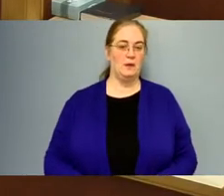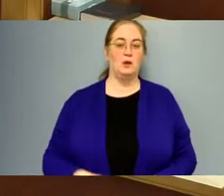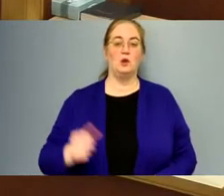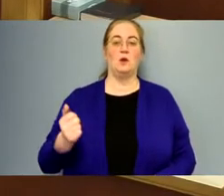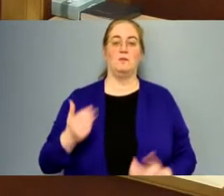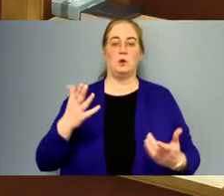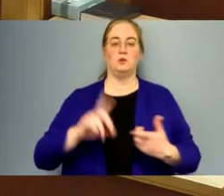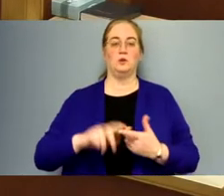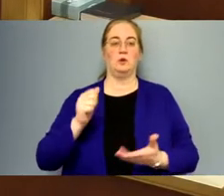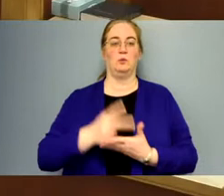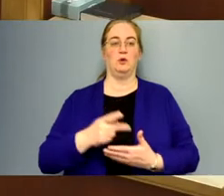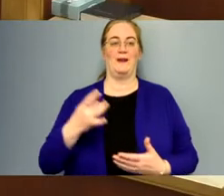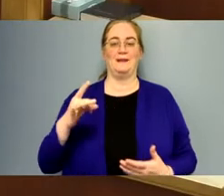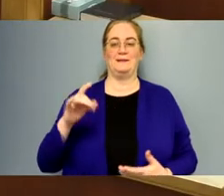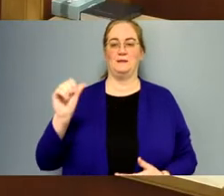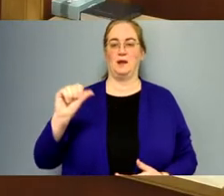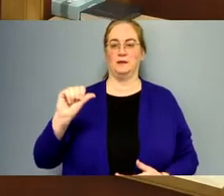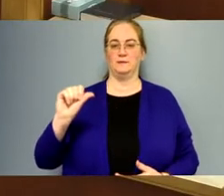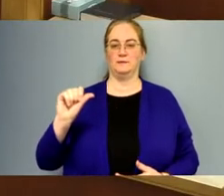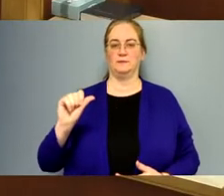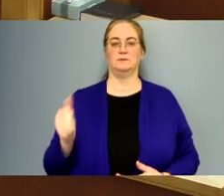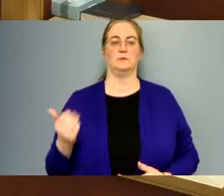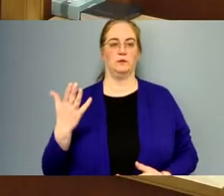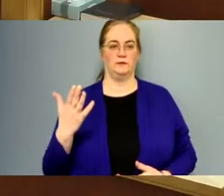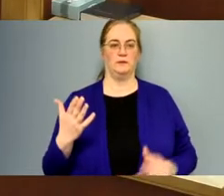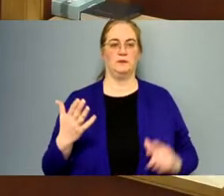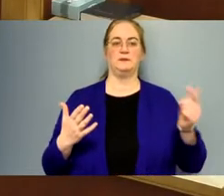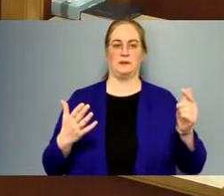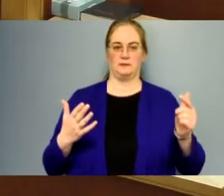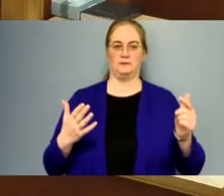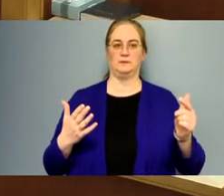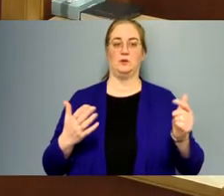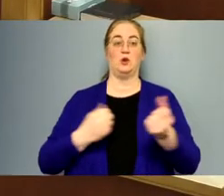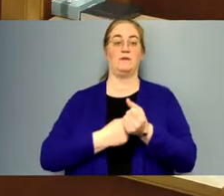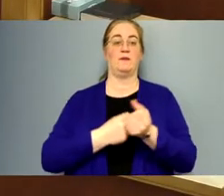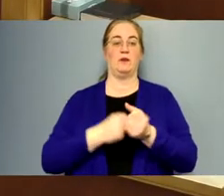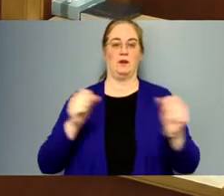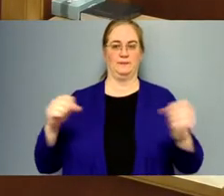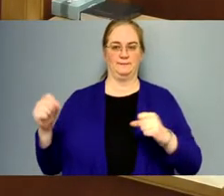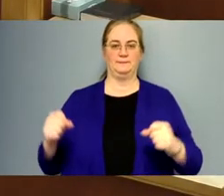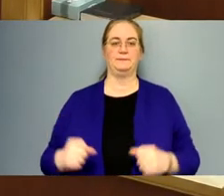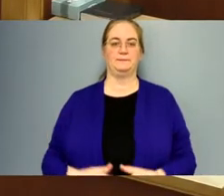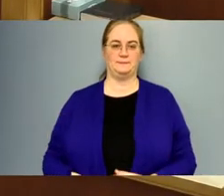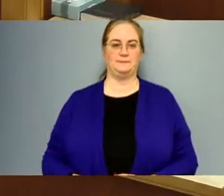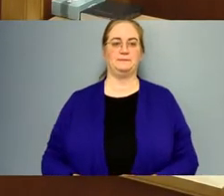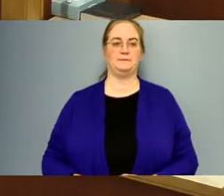a motion then to approve 18A? No move. Second. All in favor? Aye. All right.